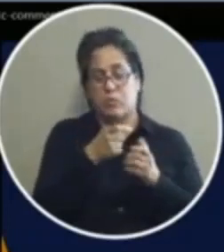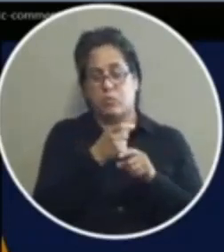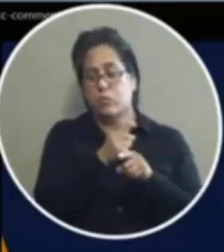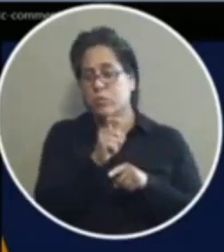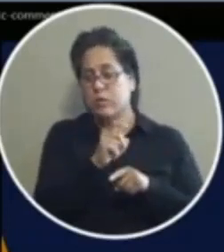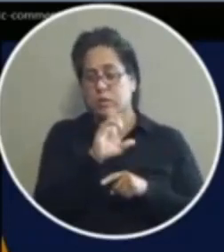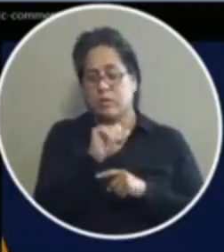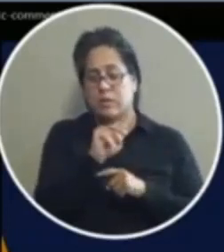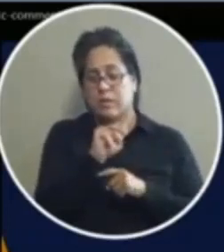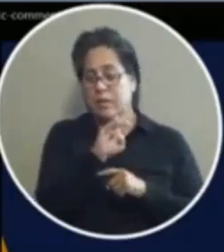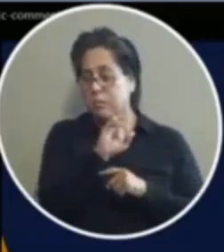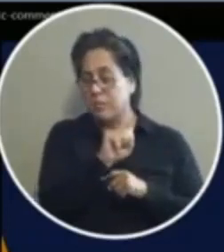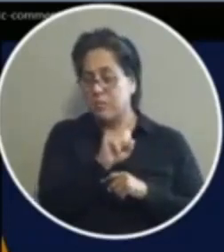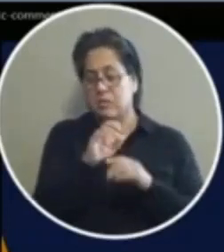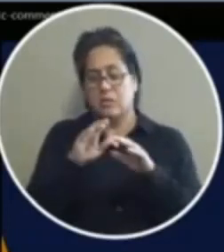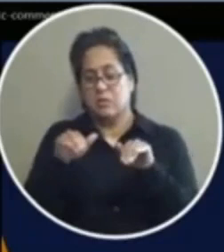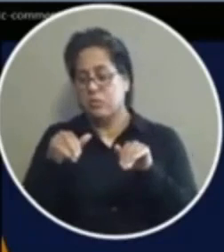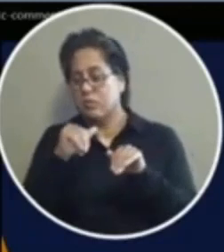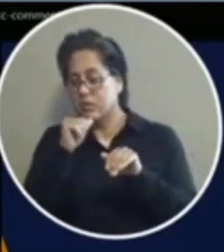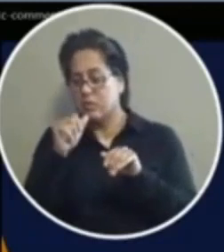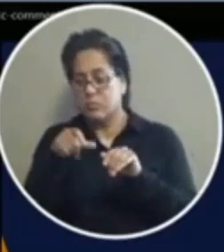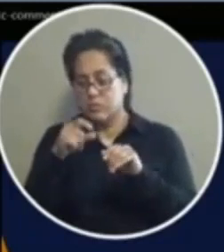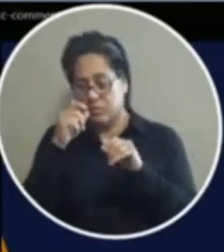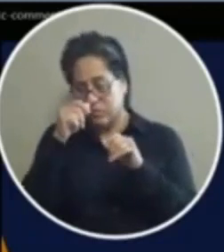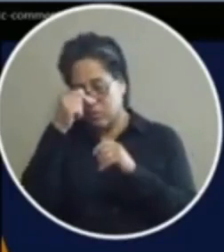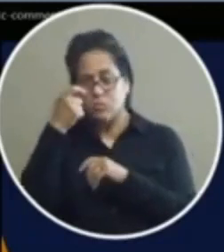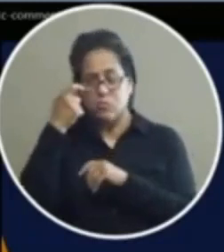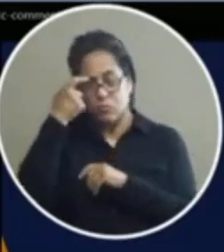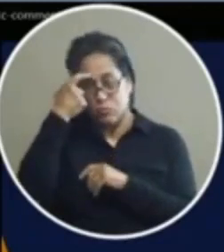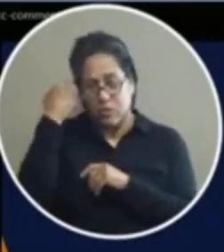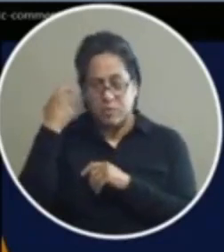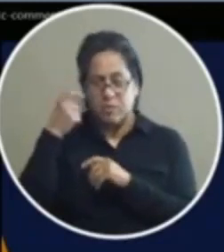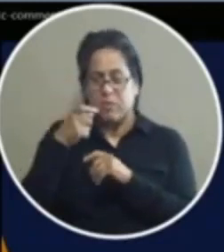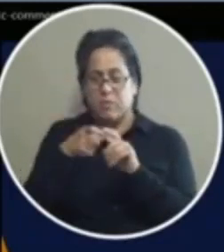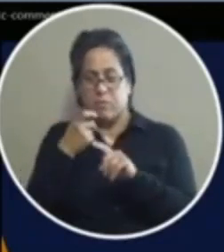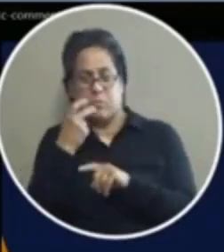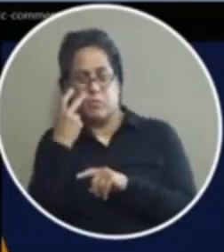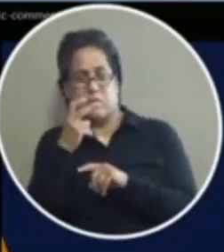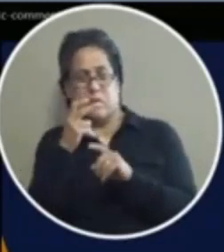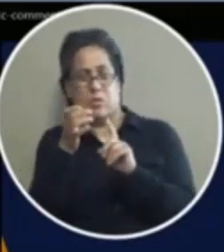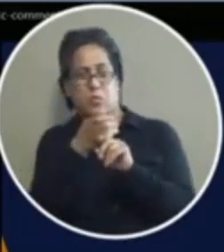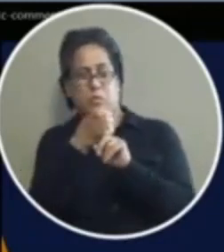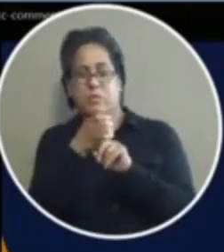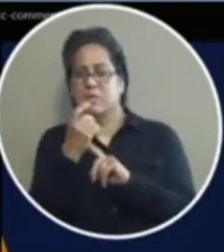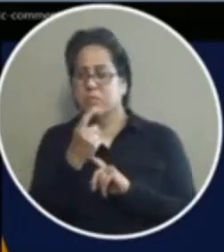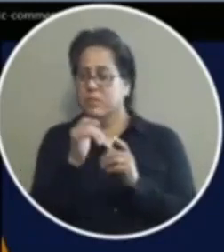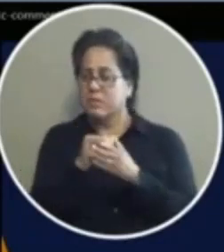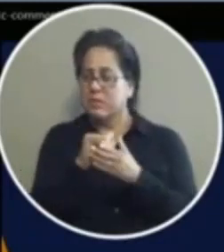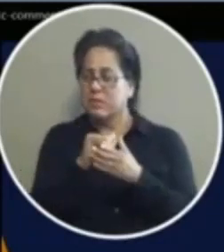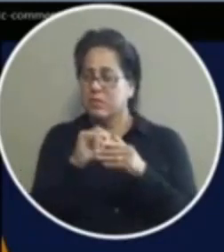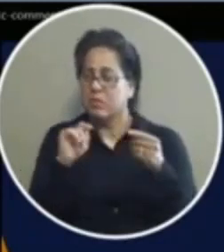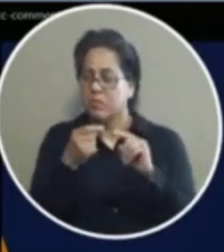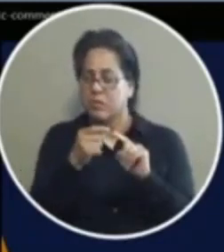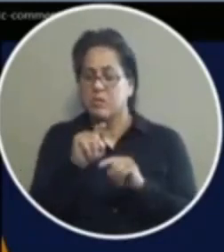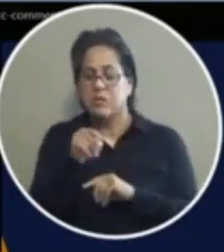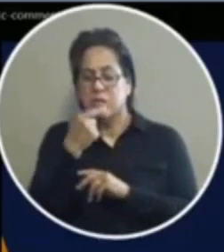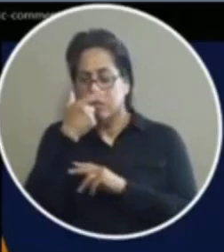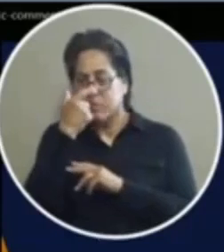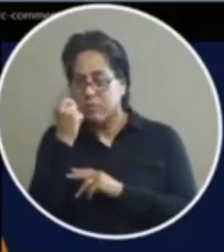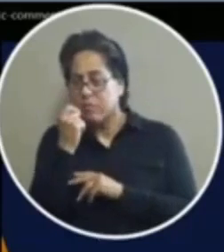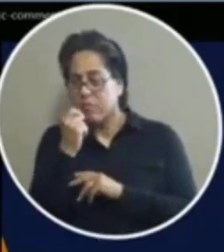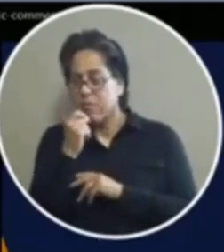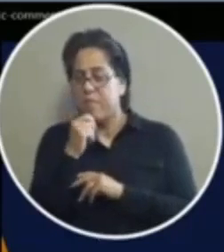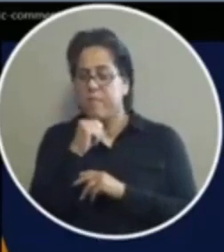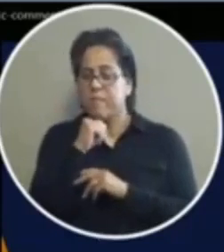by cannabis no children should be traumatized from seeing an arrest over something unharmful just because this is new